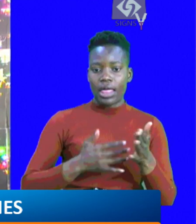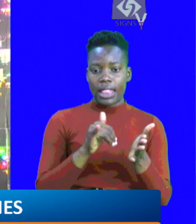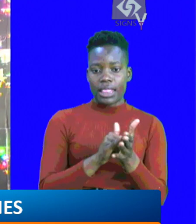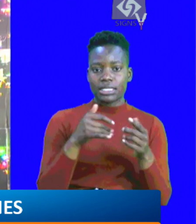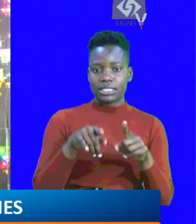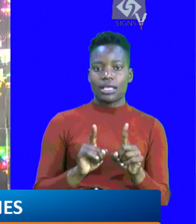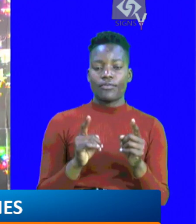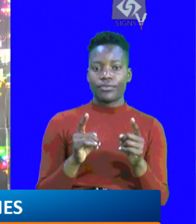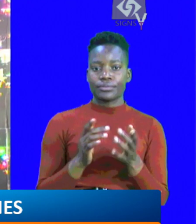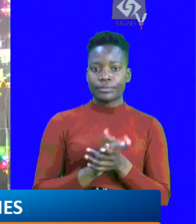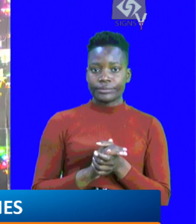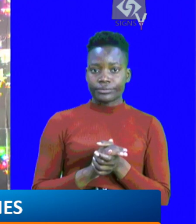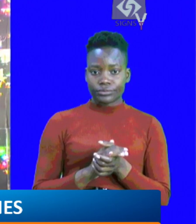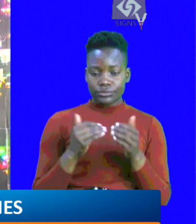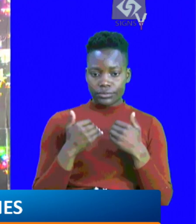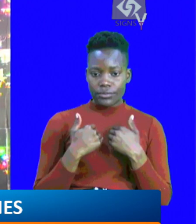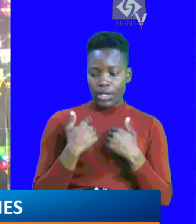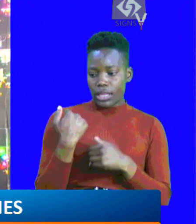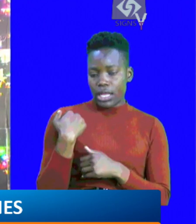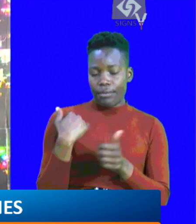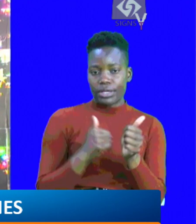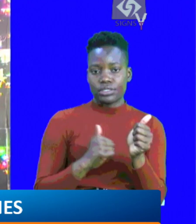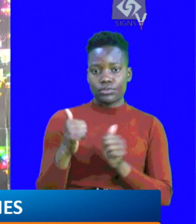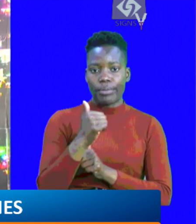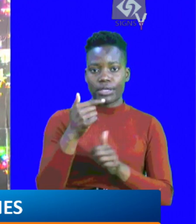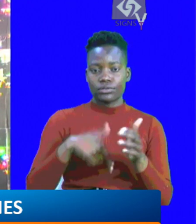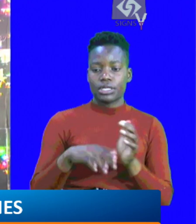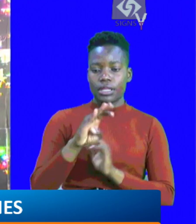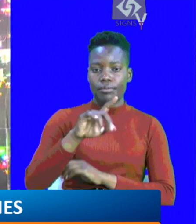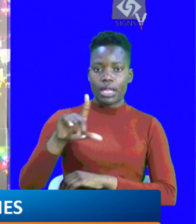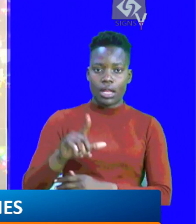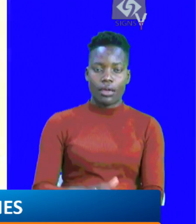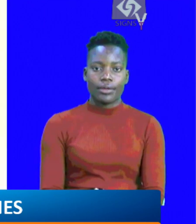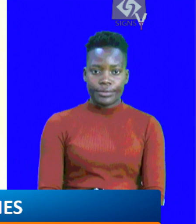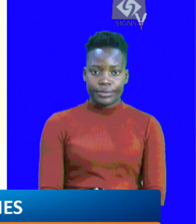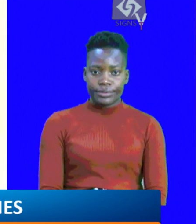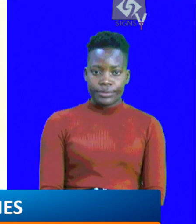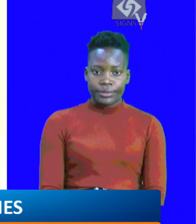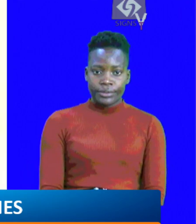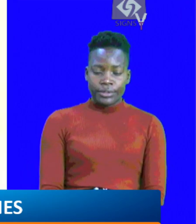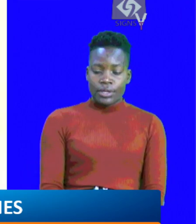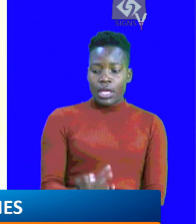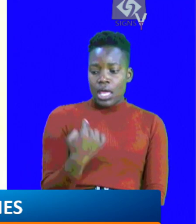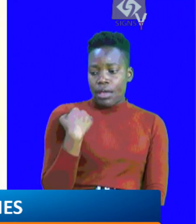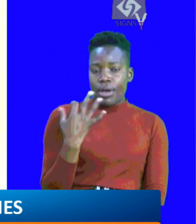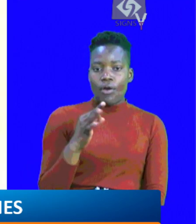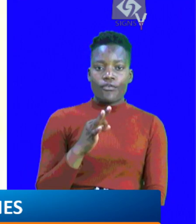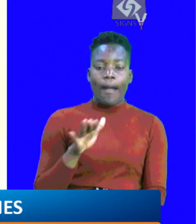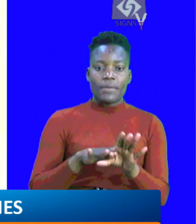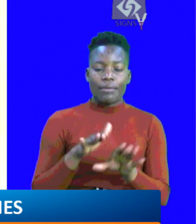Chungwa remained bullish that they will raise the requisite numbers to pass the bill.